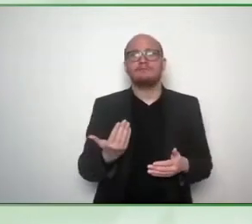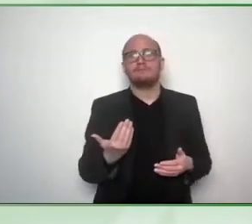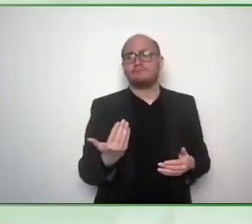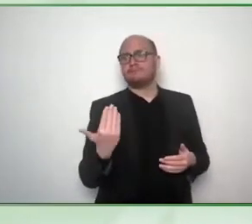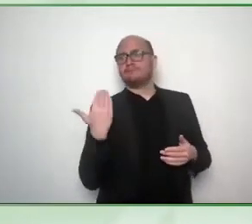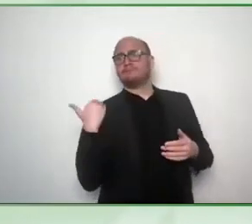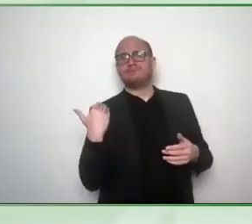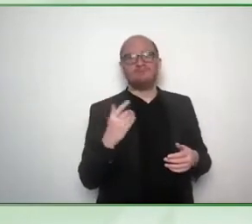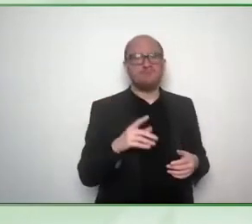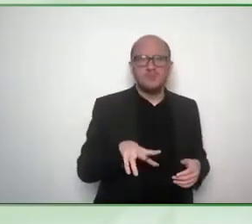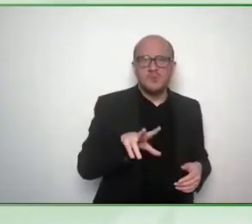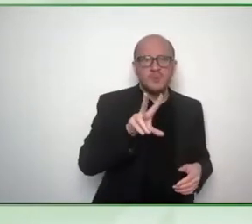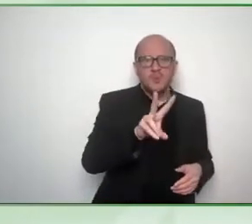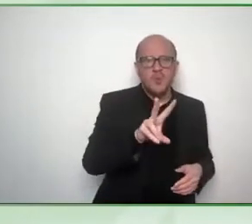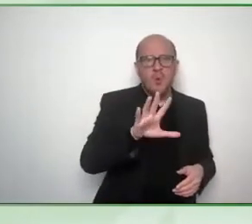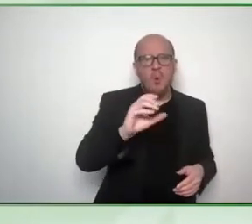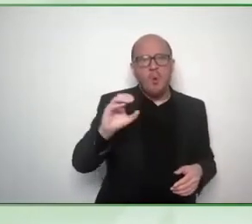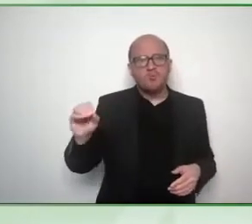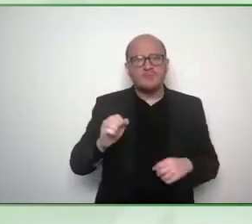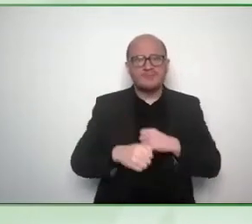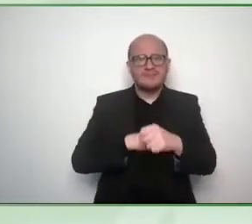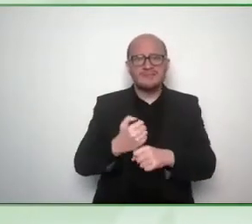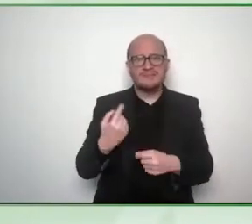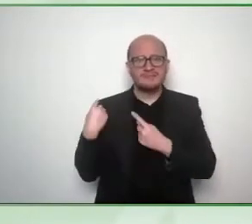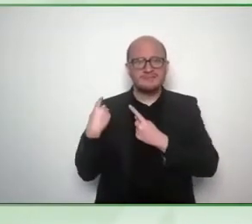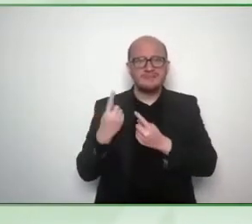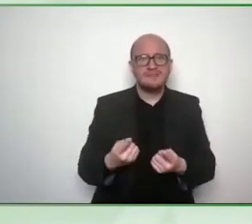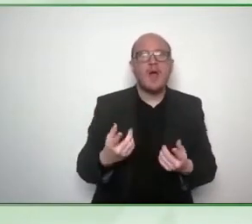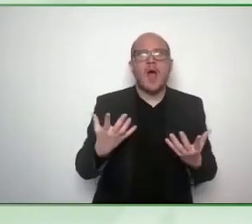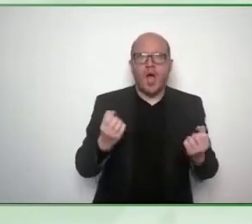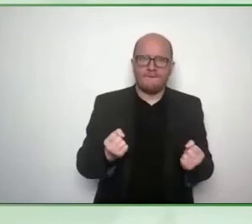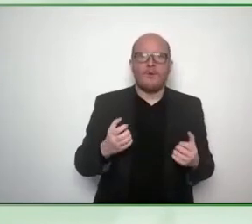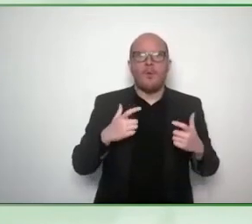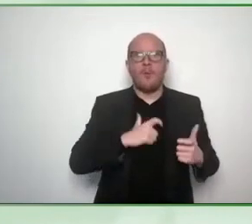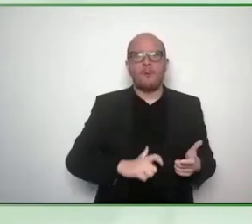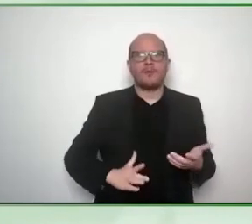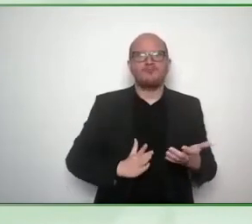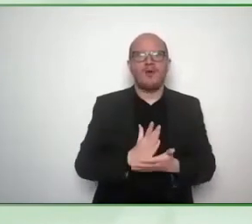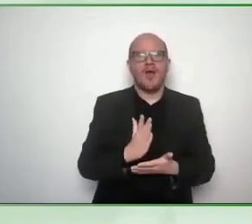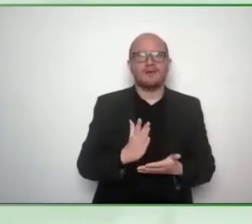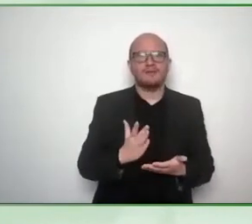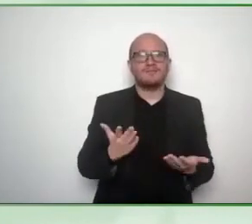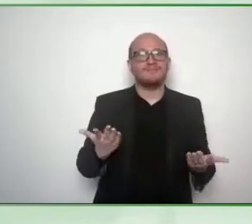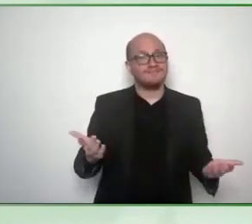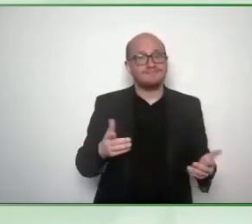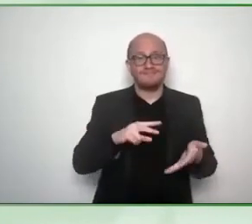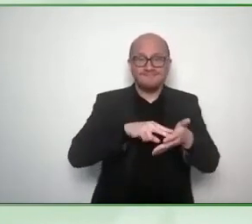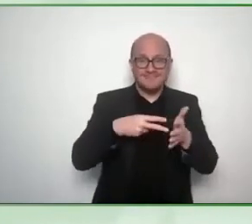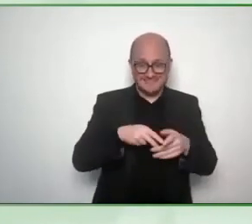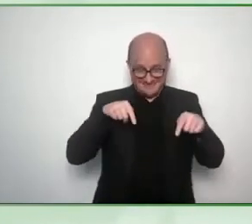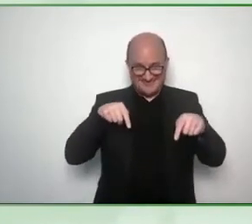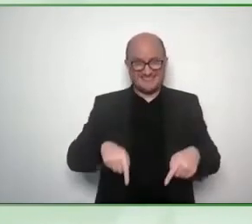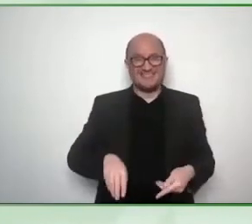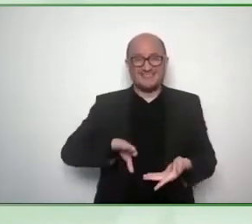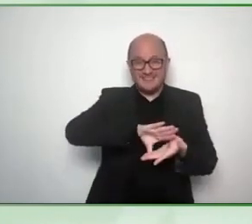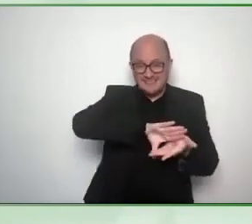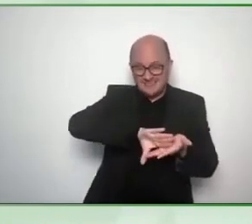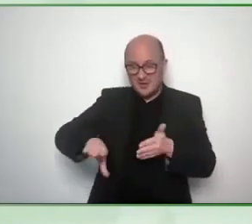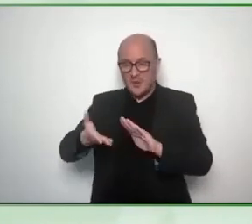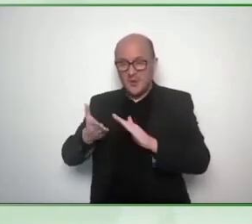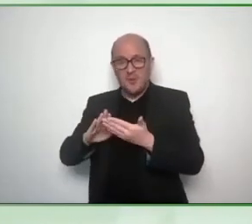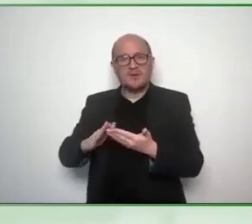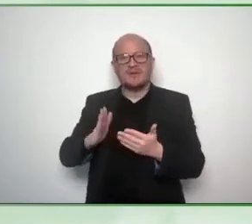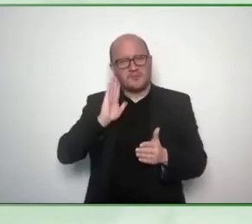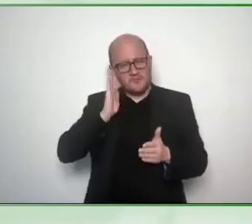be patient with ourselves thank you very much i really appreciate what you're doing and because you're having